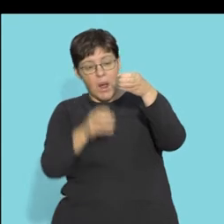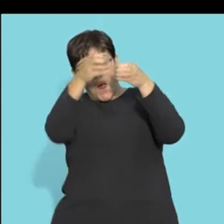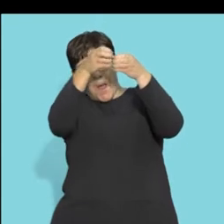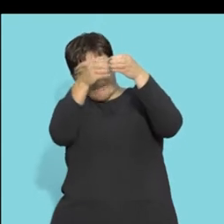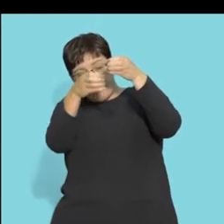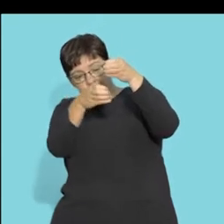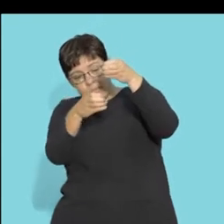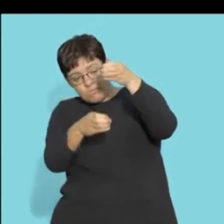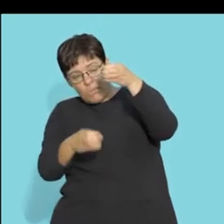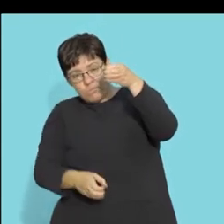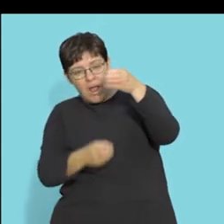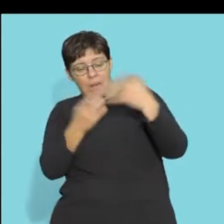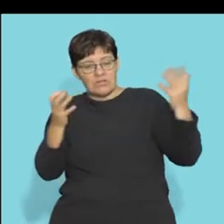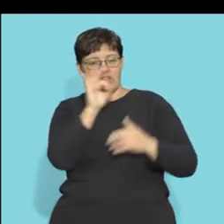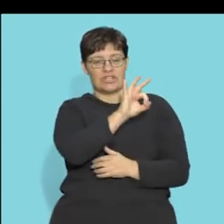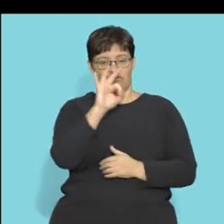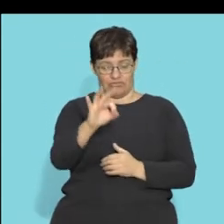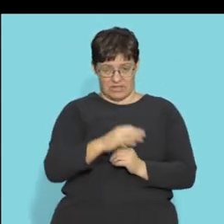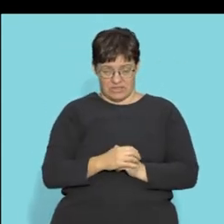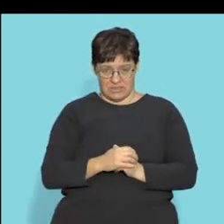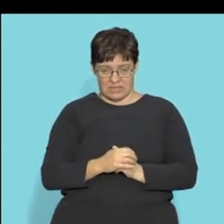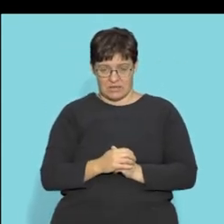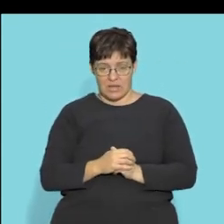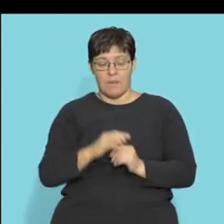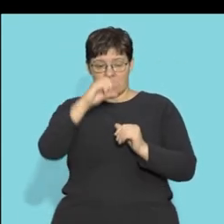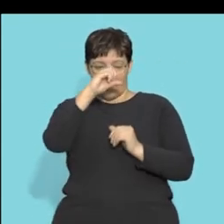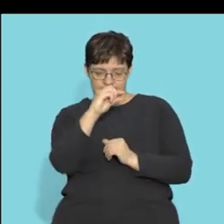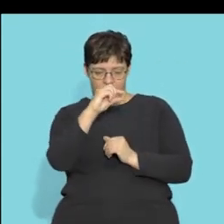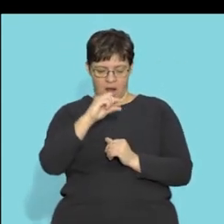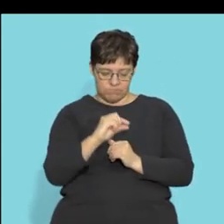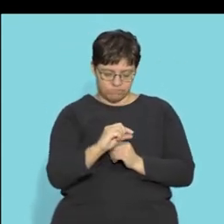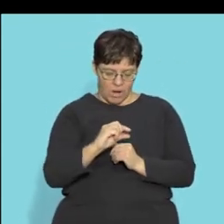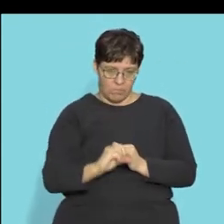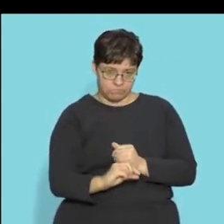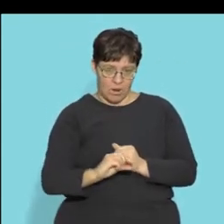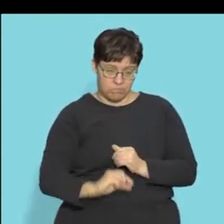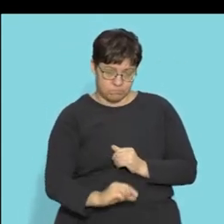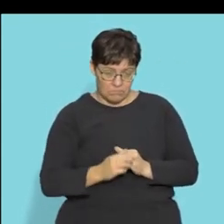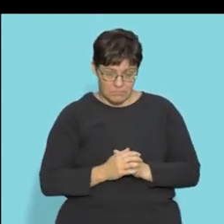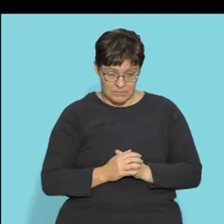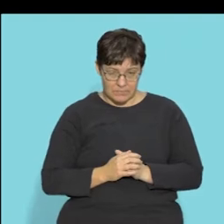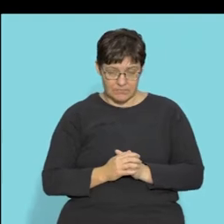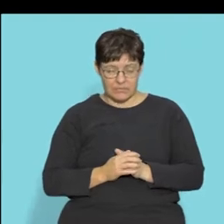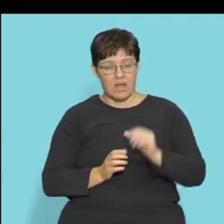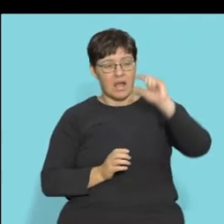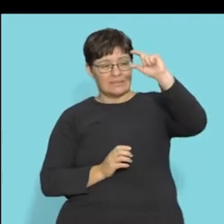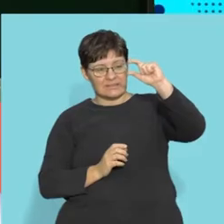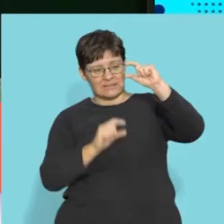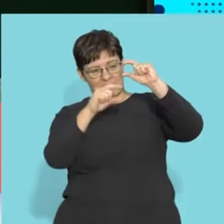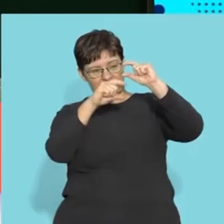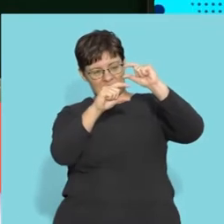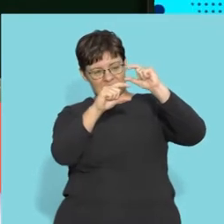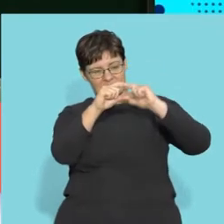vertebra or bones within the disc with disc of cartilage between them. Let me tell you about these discs.